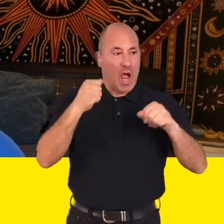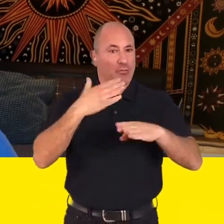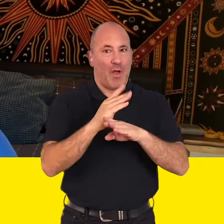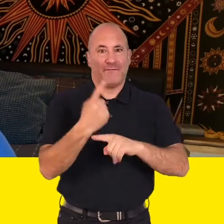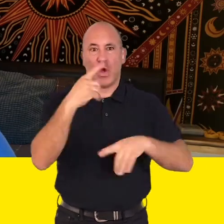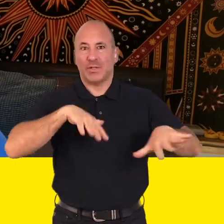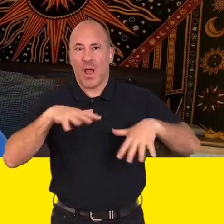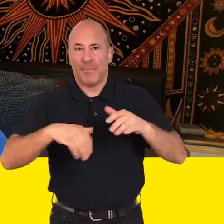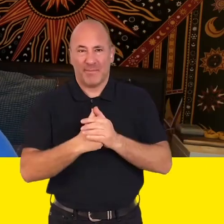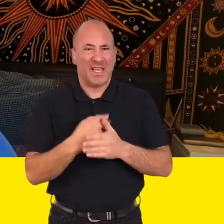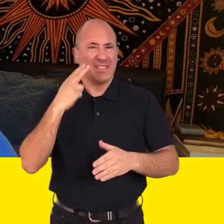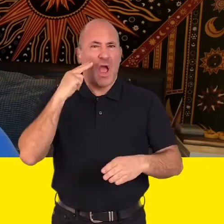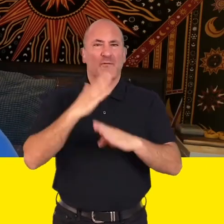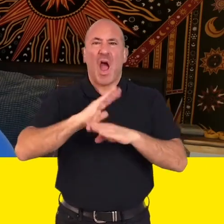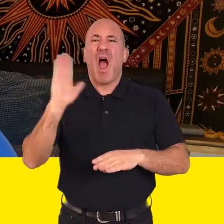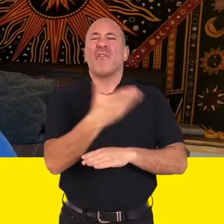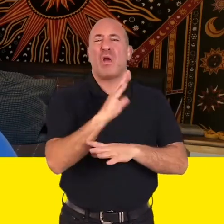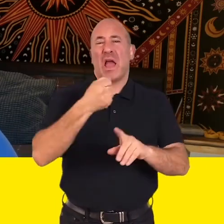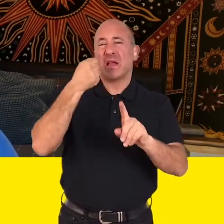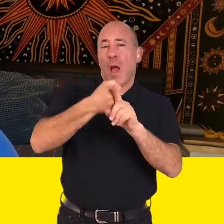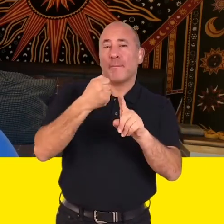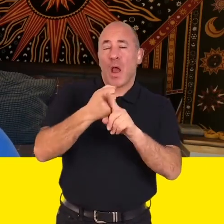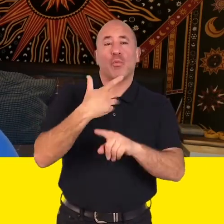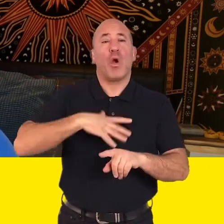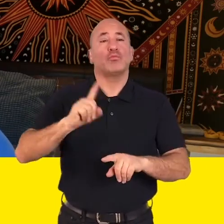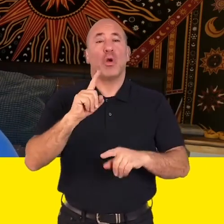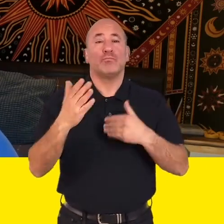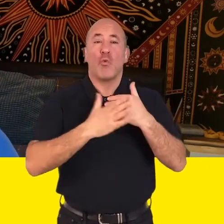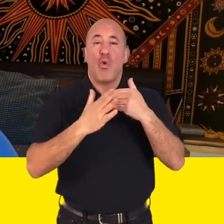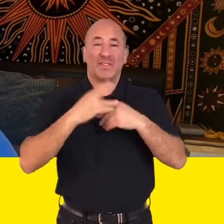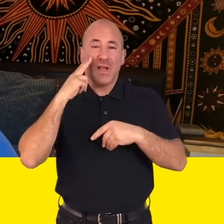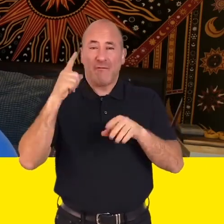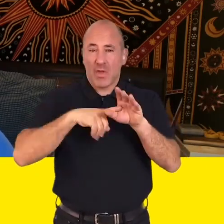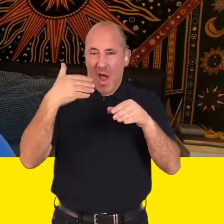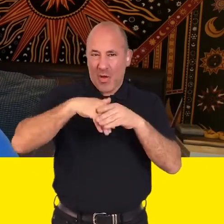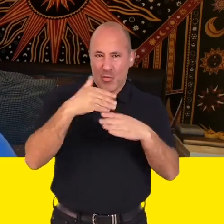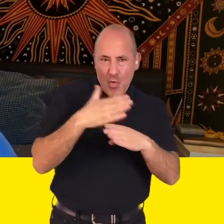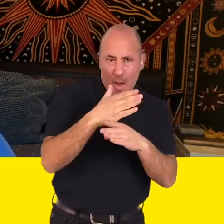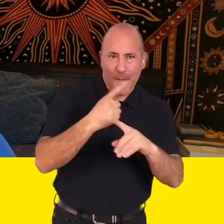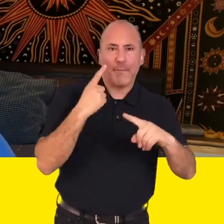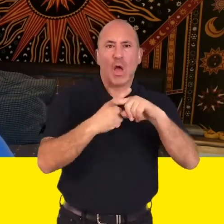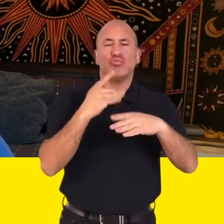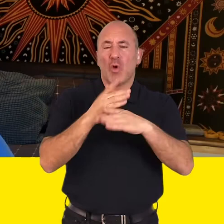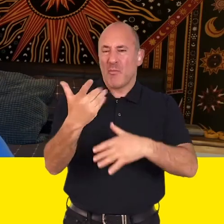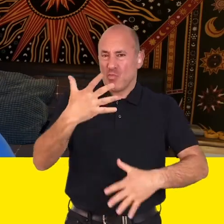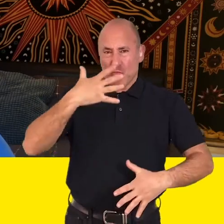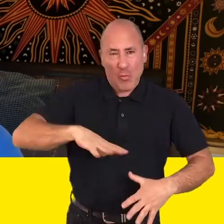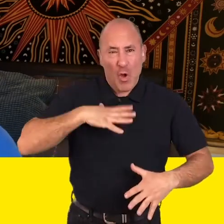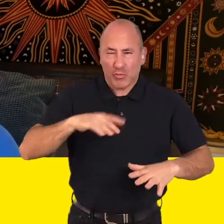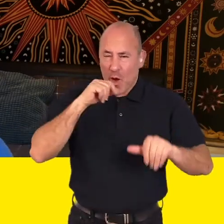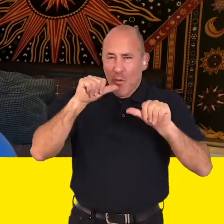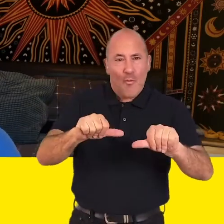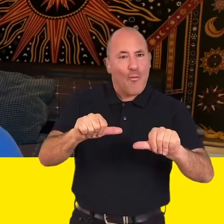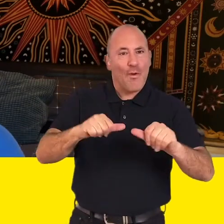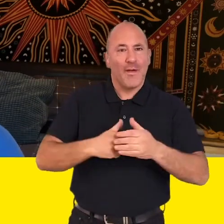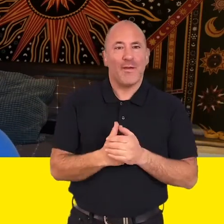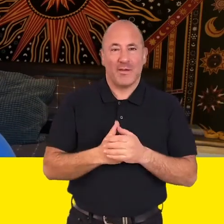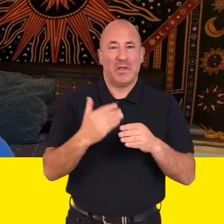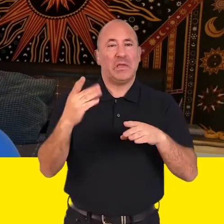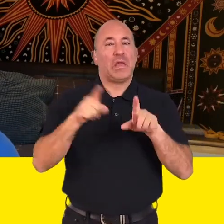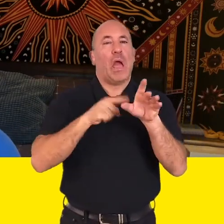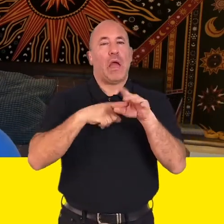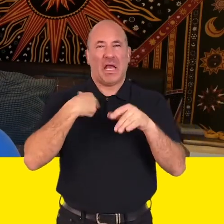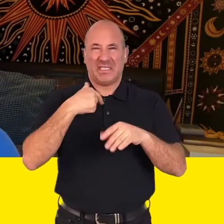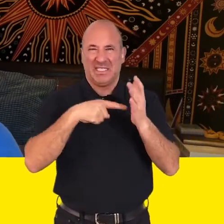first time. Deaf Works Everywhere is a campaign to get more deaf young people into work and also into jobs that inspire them. So in my early teens